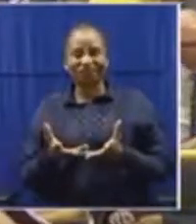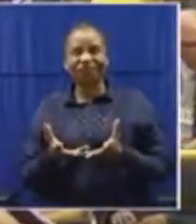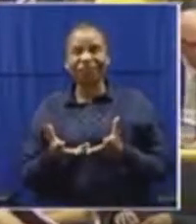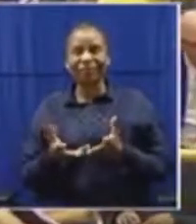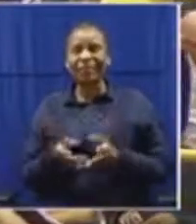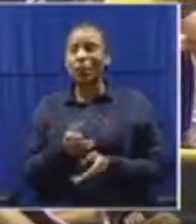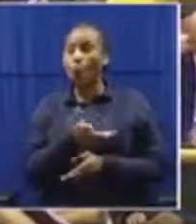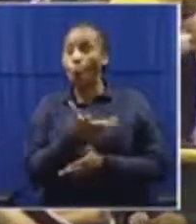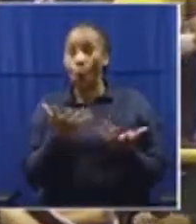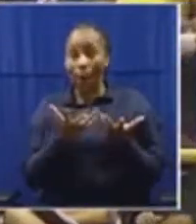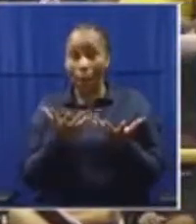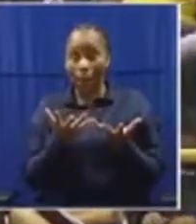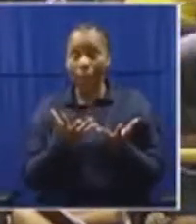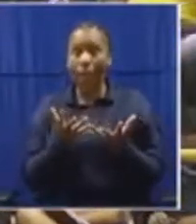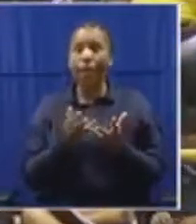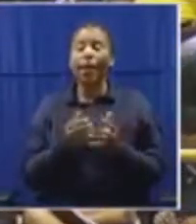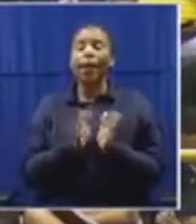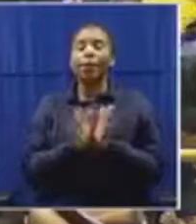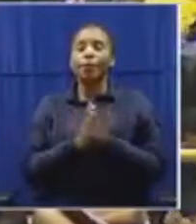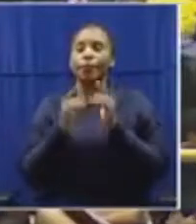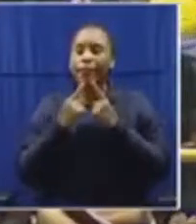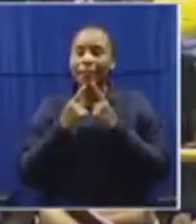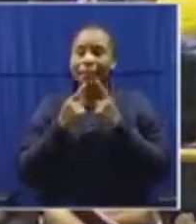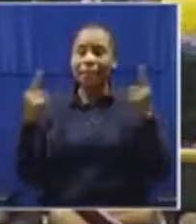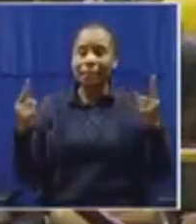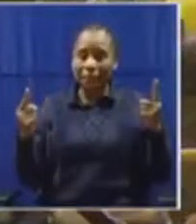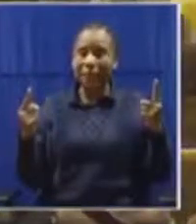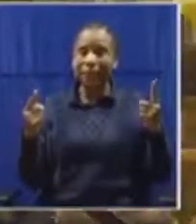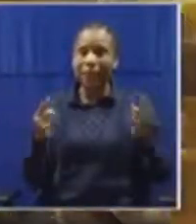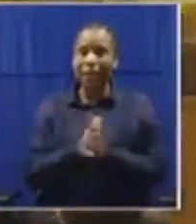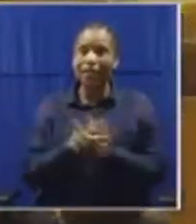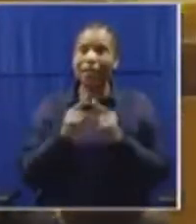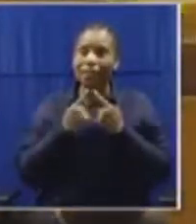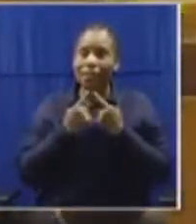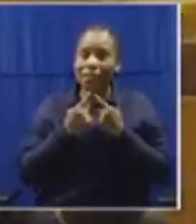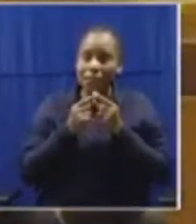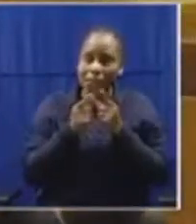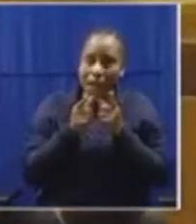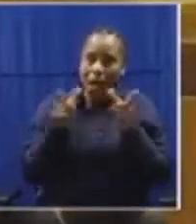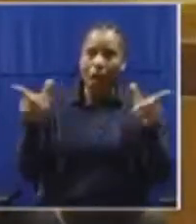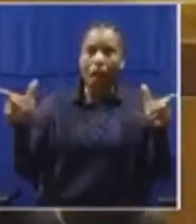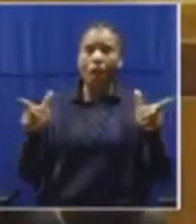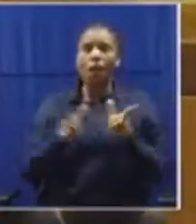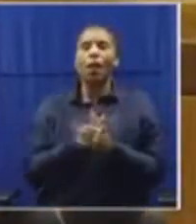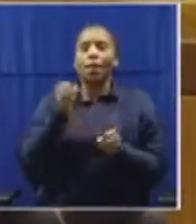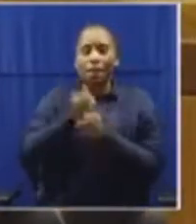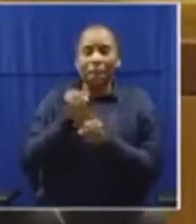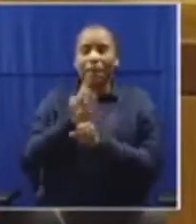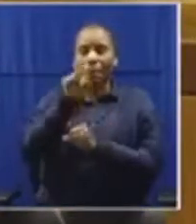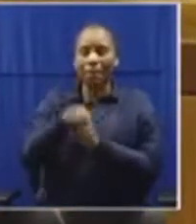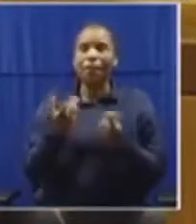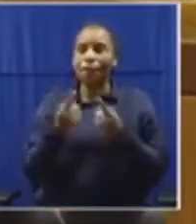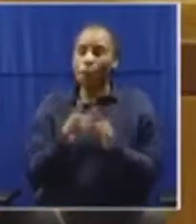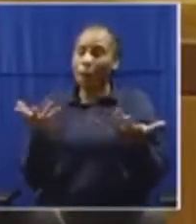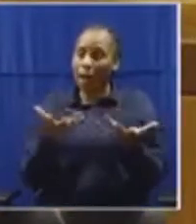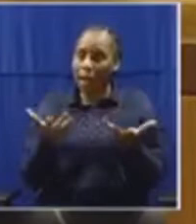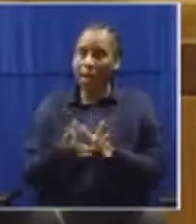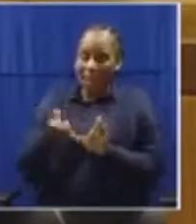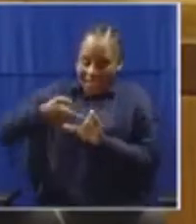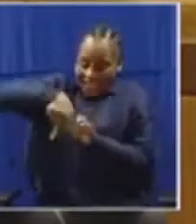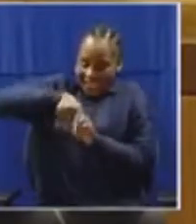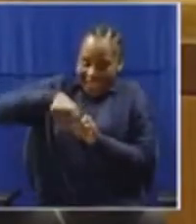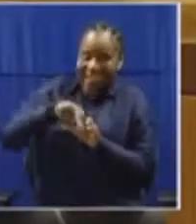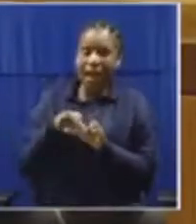declarations or disclosures could have needed to be made for internal party political campaigning.